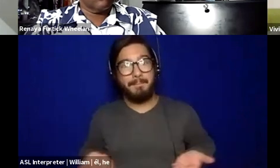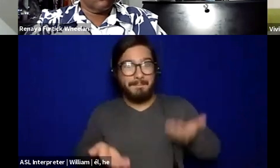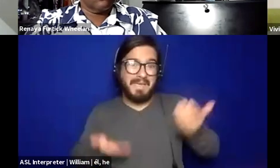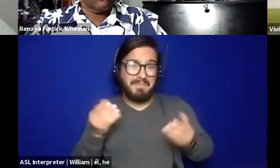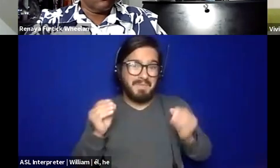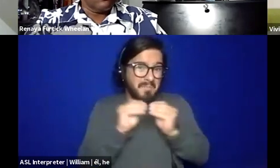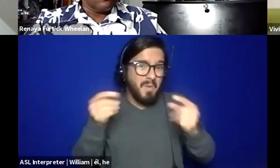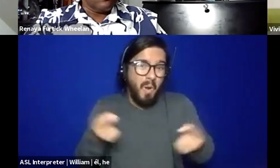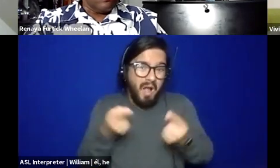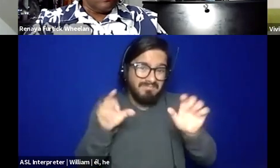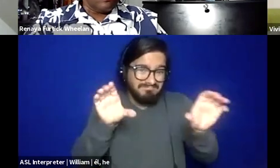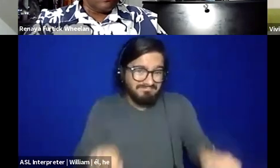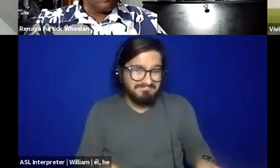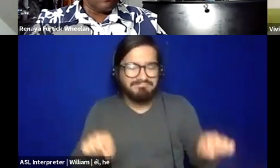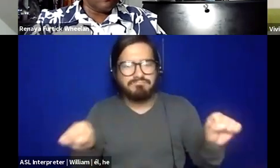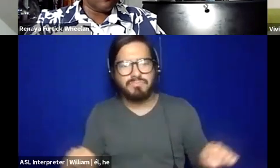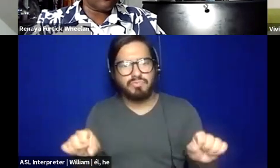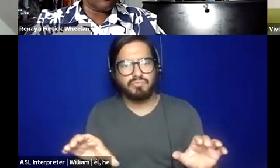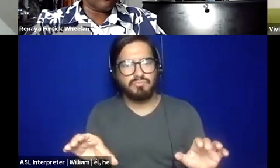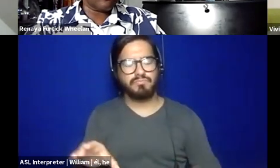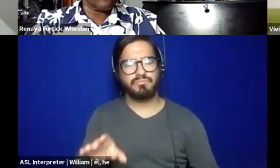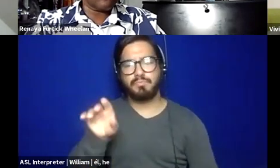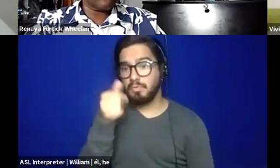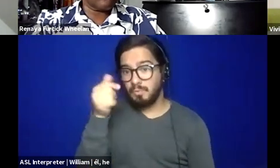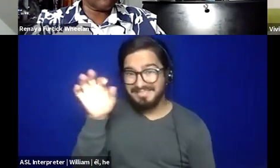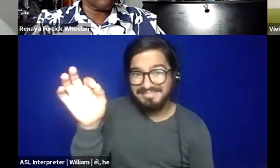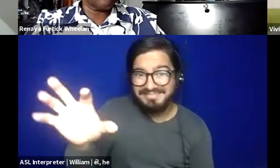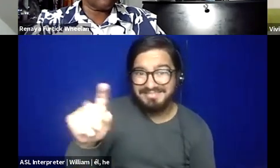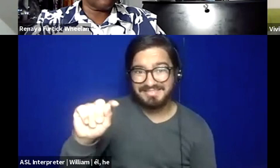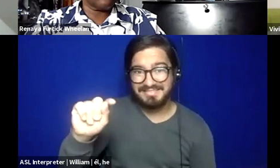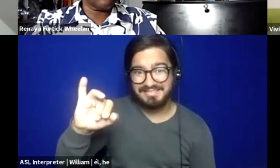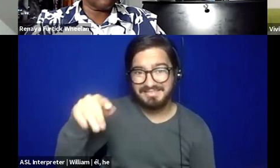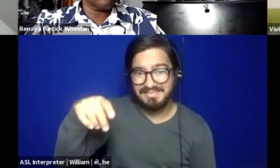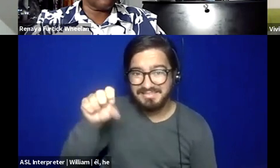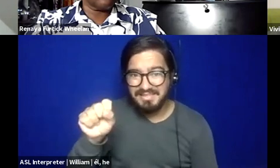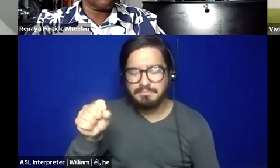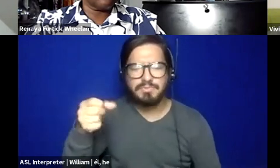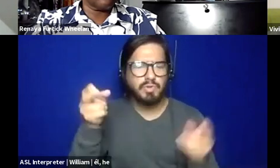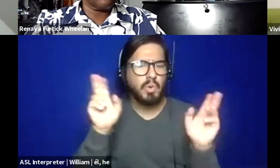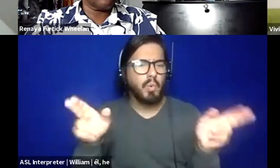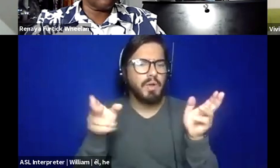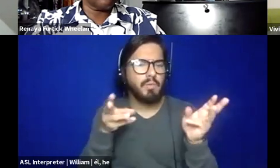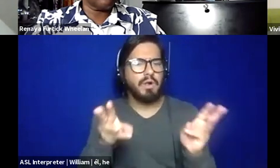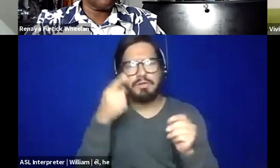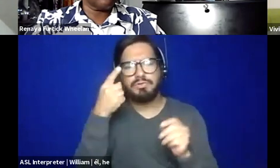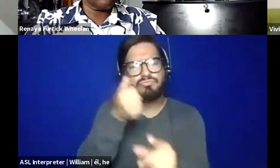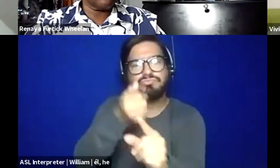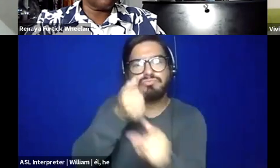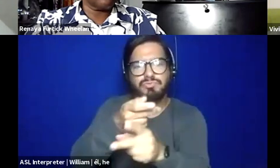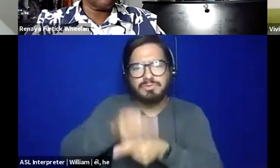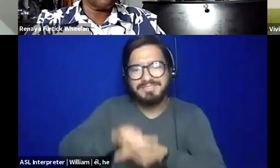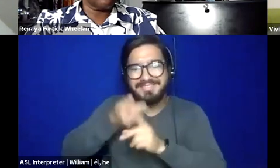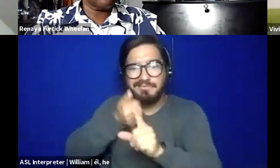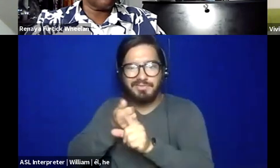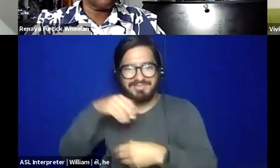Um, so what are some tips, uh, does anyone have a few tips of what are some quick ways to be able to care for yourself in, in, in some of these